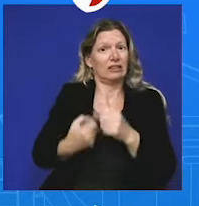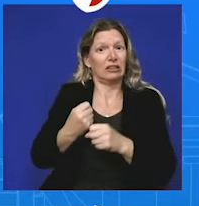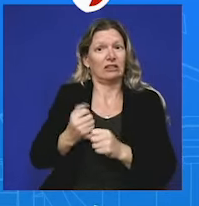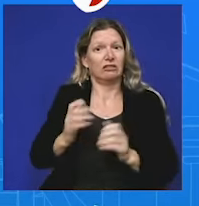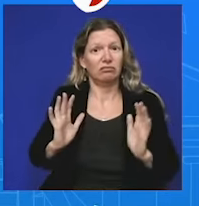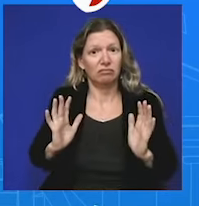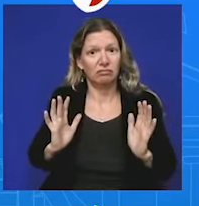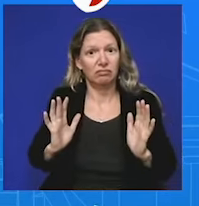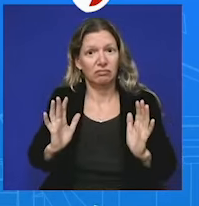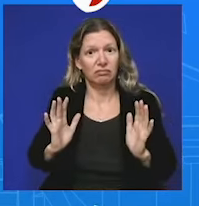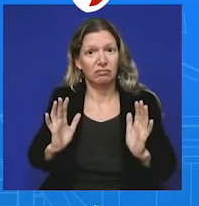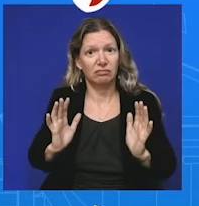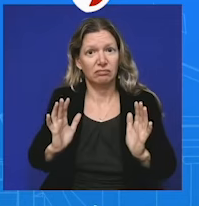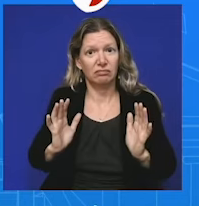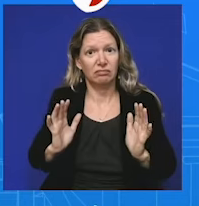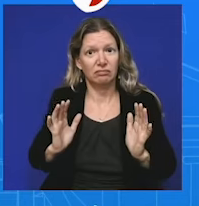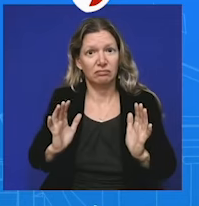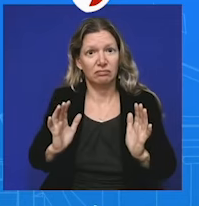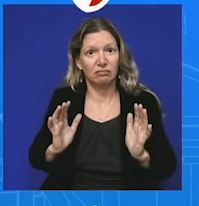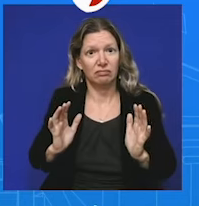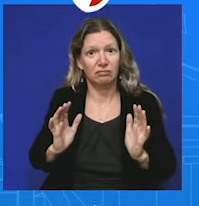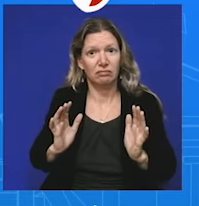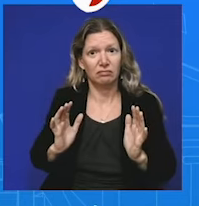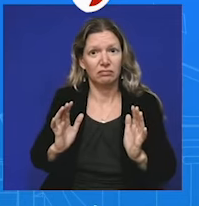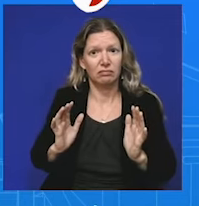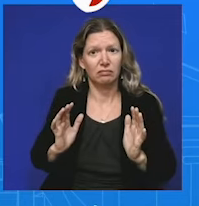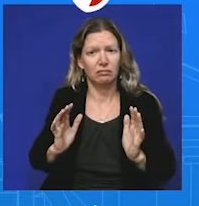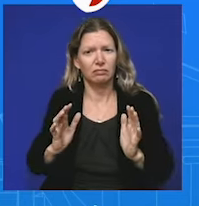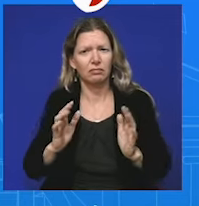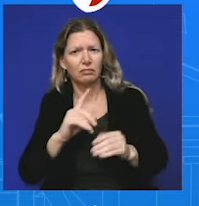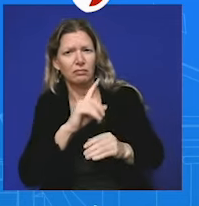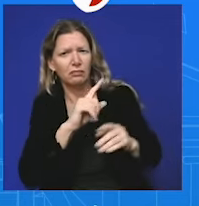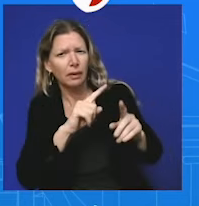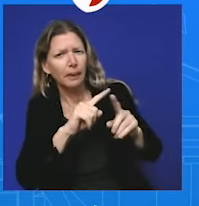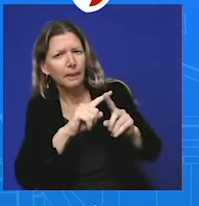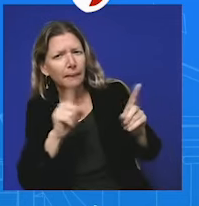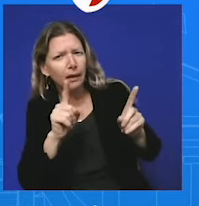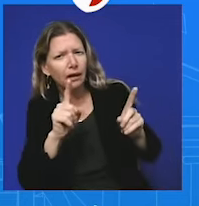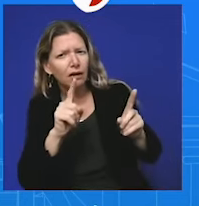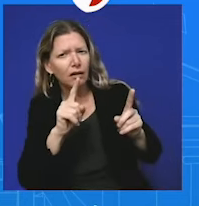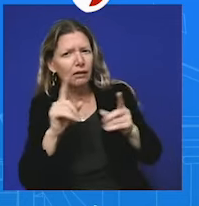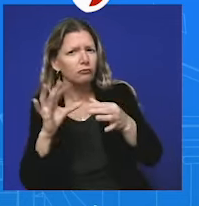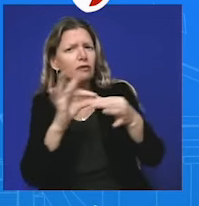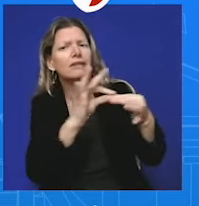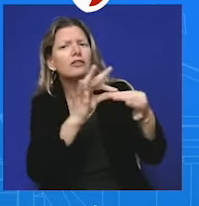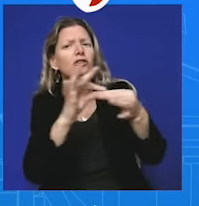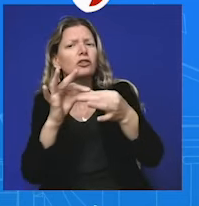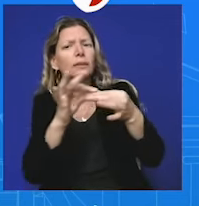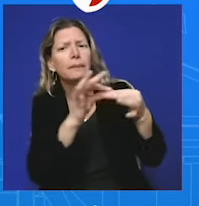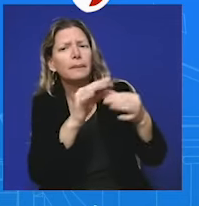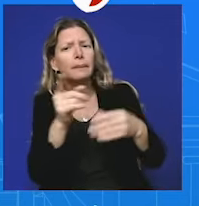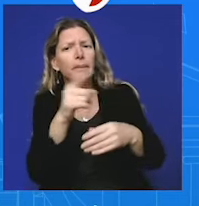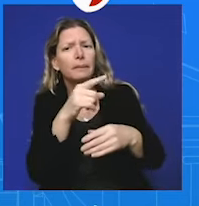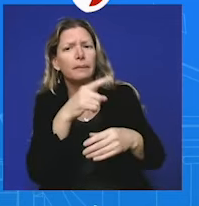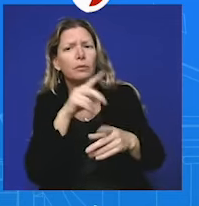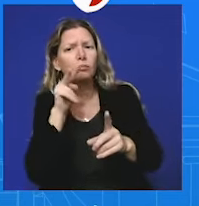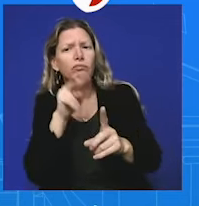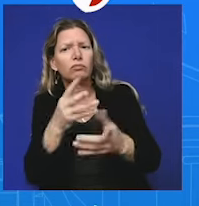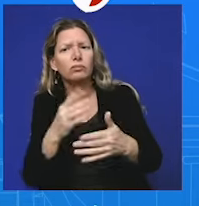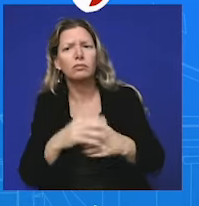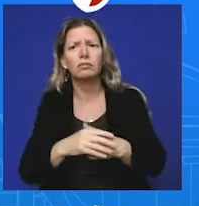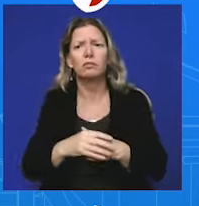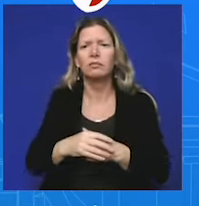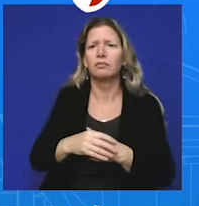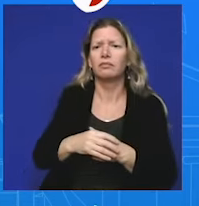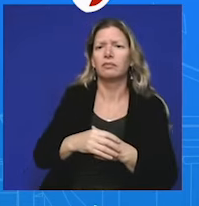Yeah, I'm going to stick to the last three years if you don't mind. Look, our relationship with India is extremely close and getting closer.